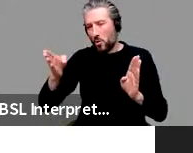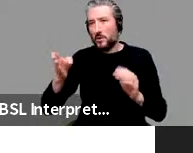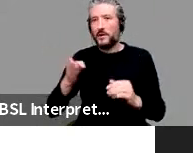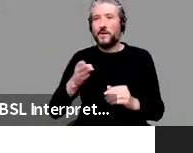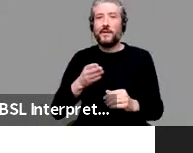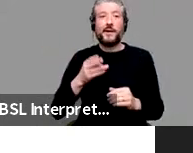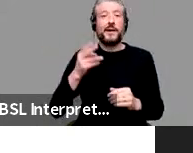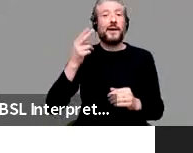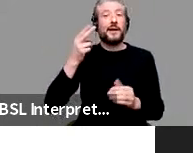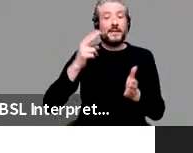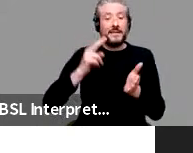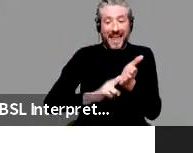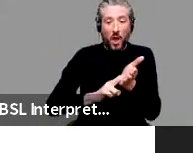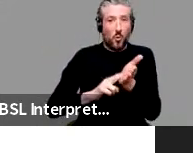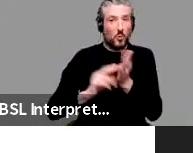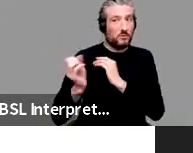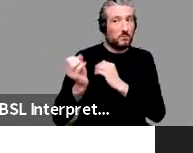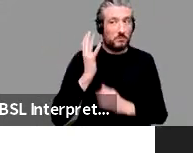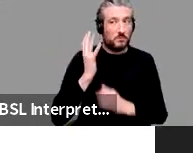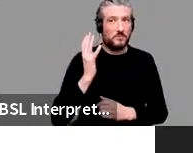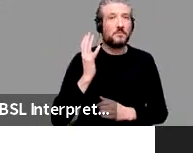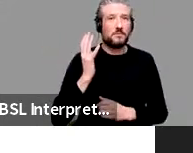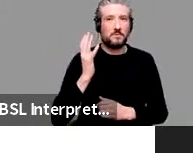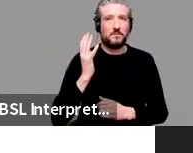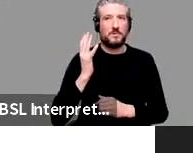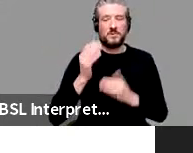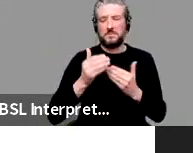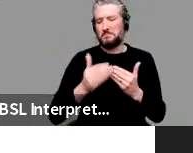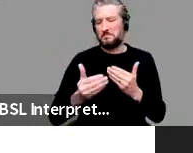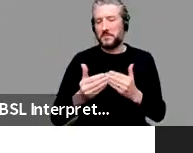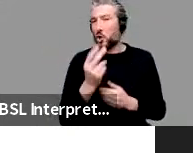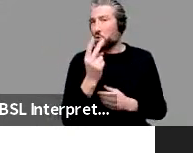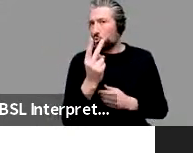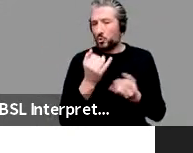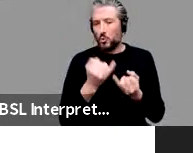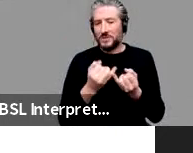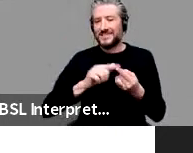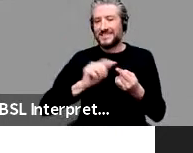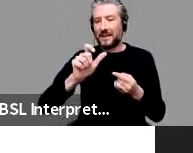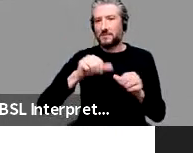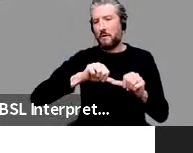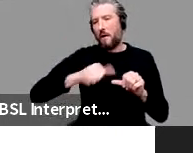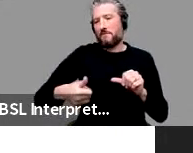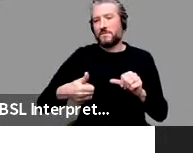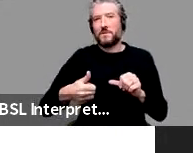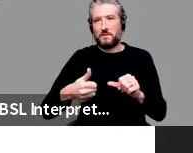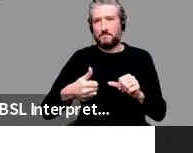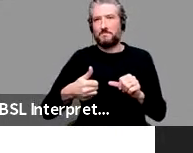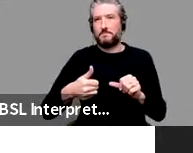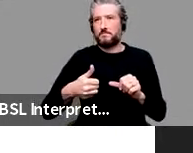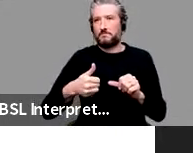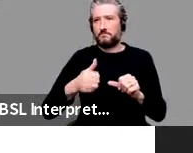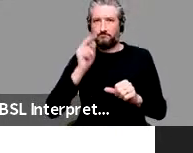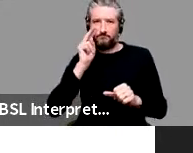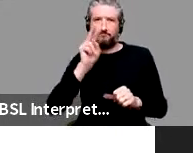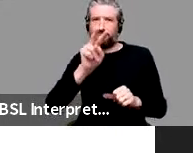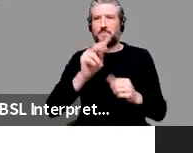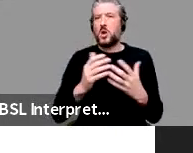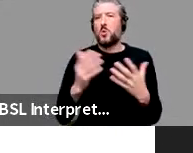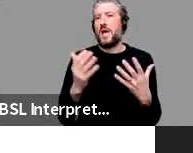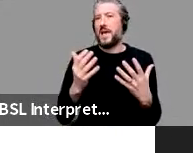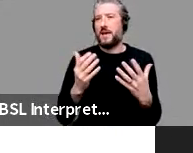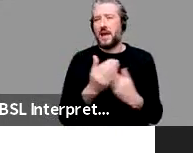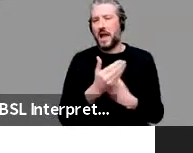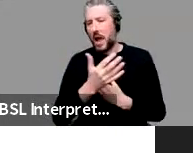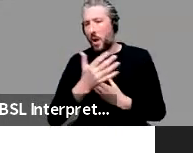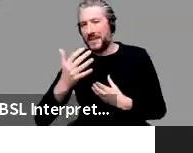to, uh, um, almost two seconds after. Okay. And what we're going to